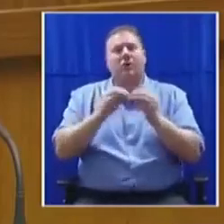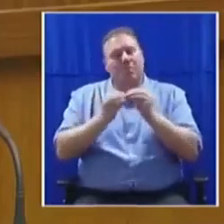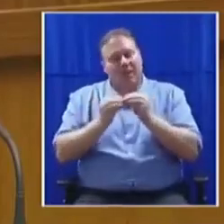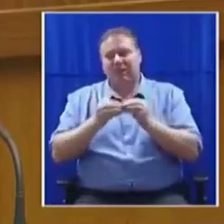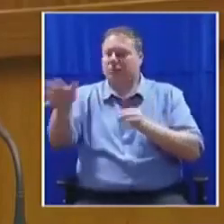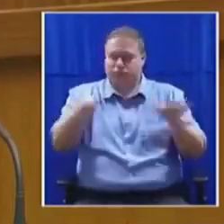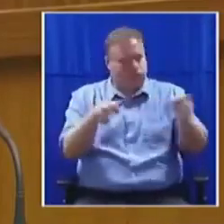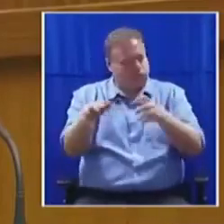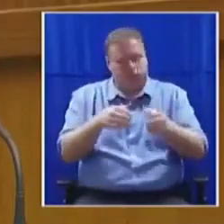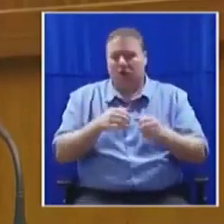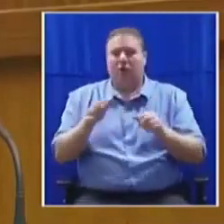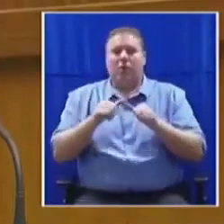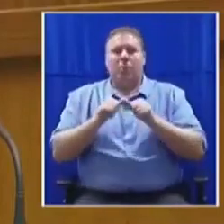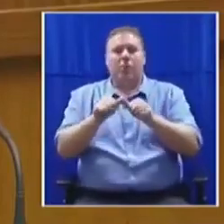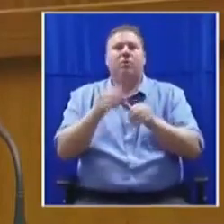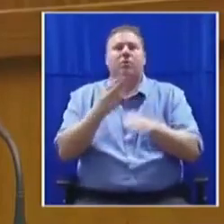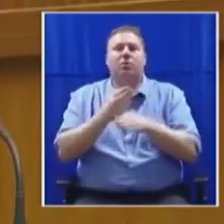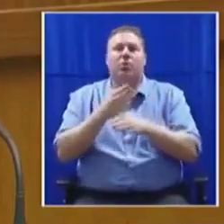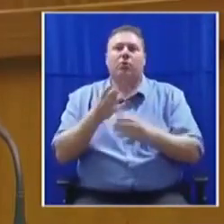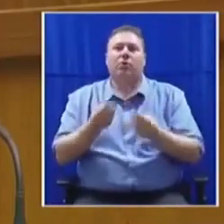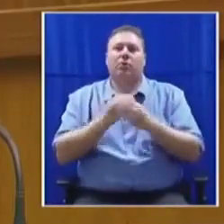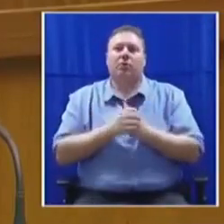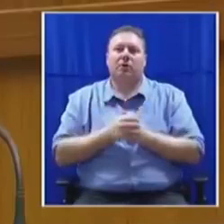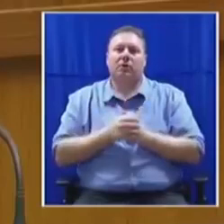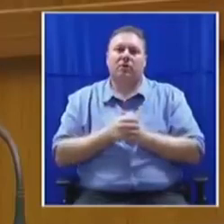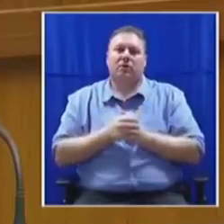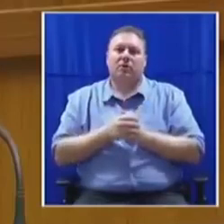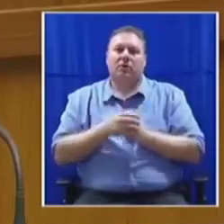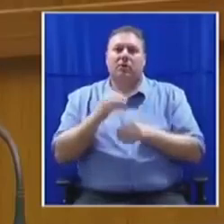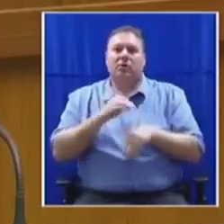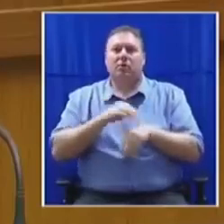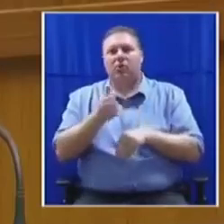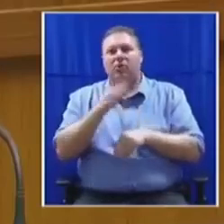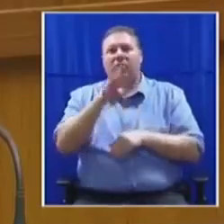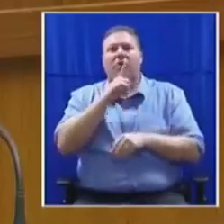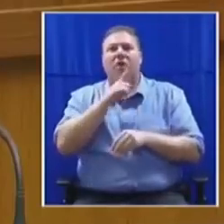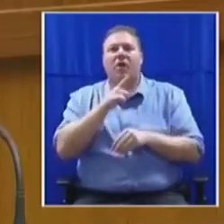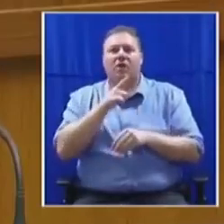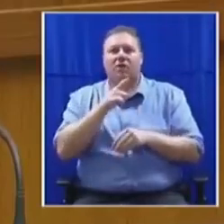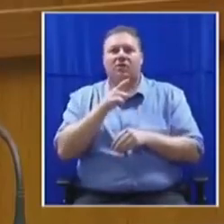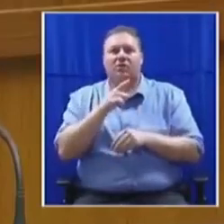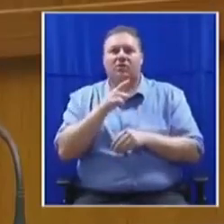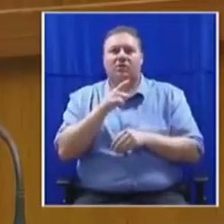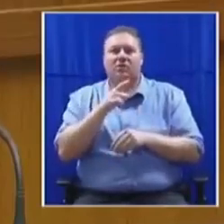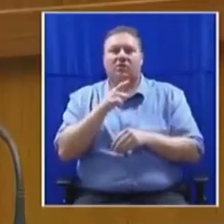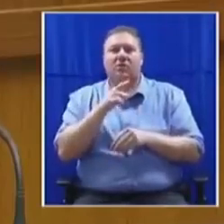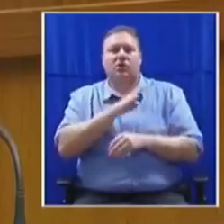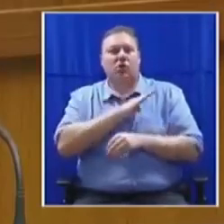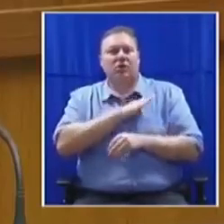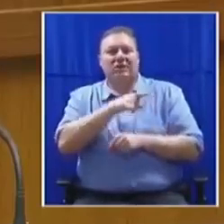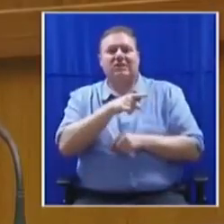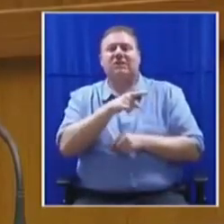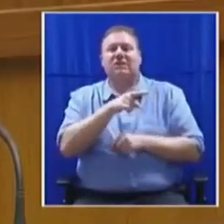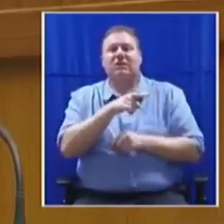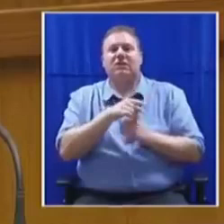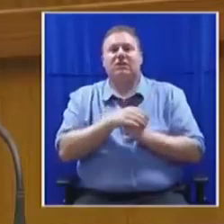Due to the intervention and leadership of the EFF, more than 4,000 security guards are insourced in Joannisbeck with a salary